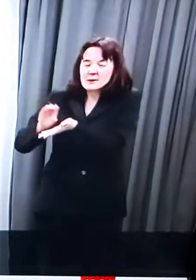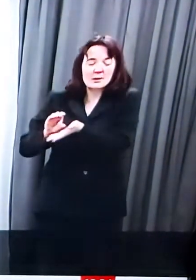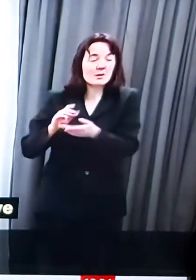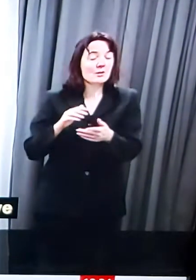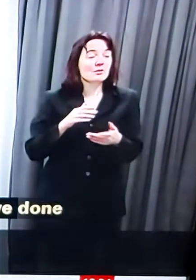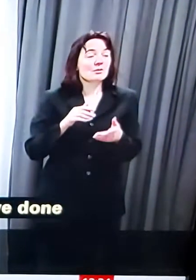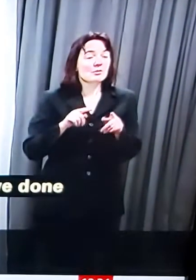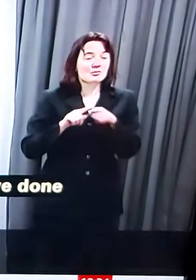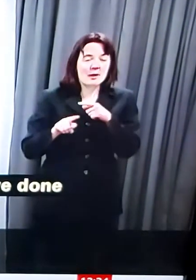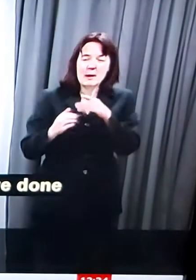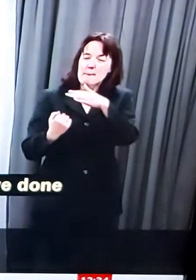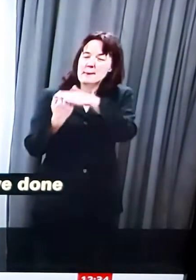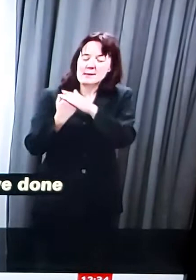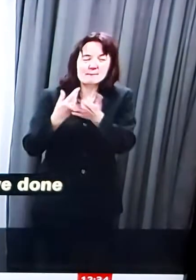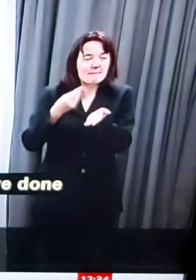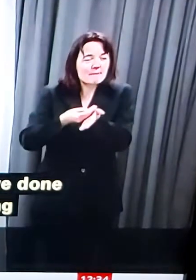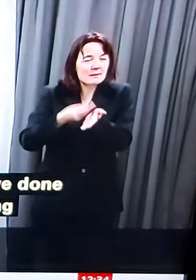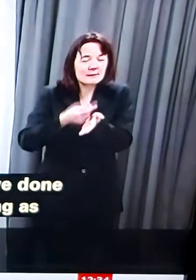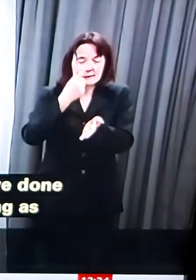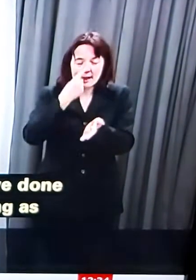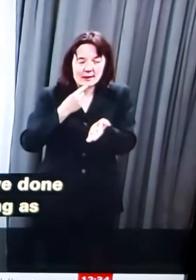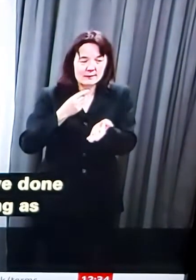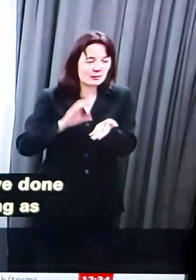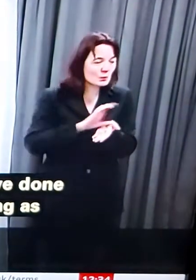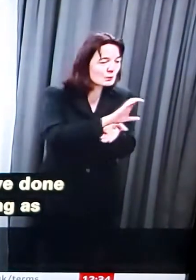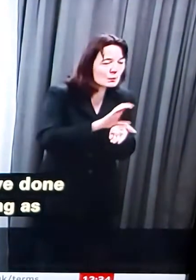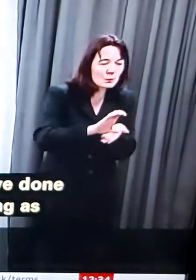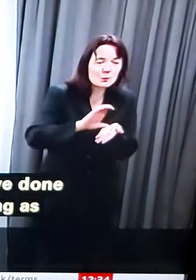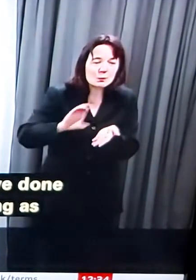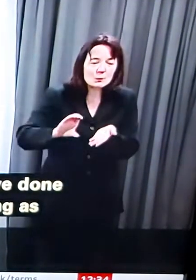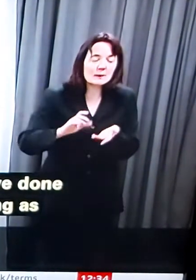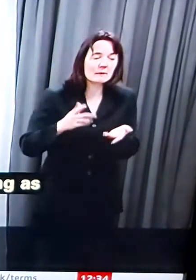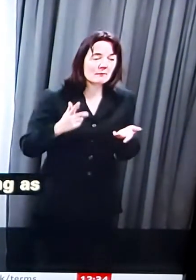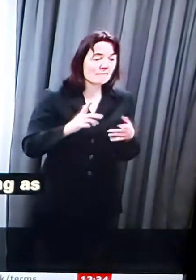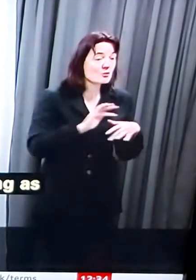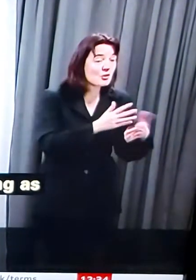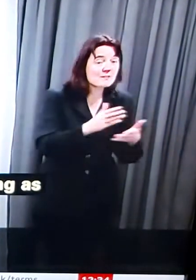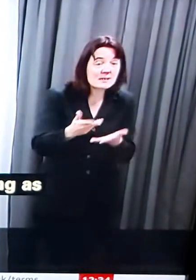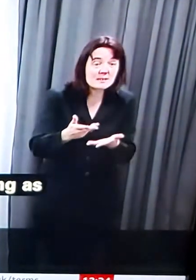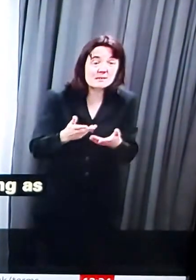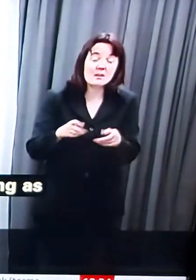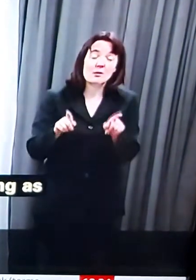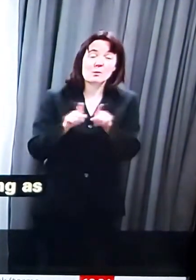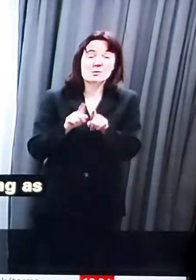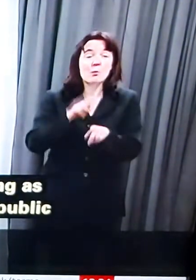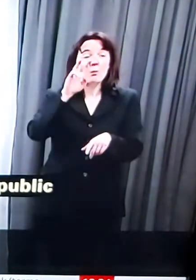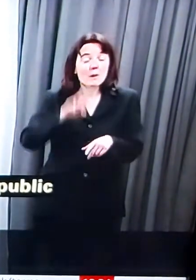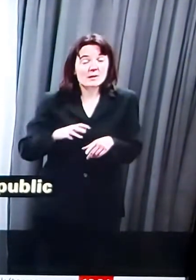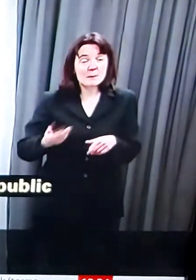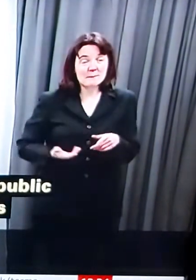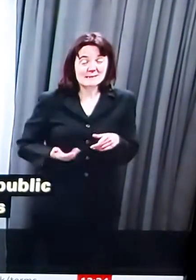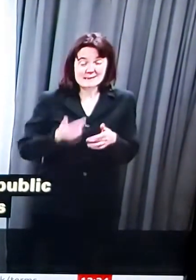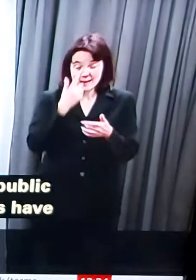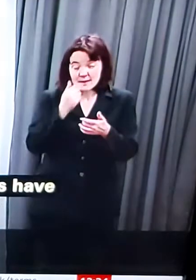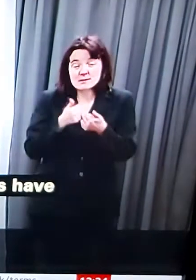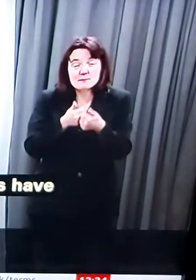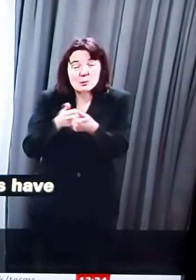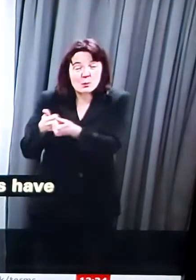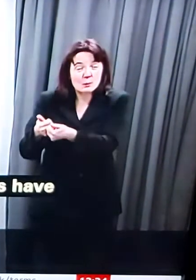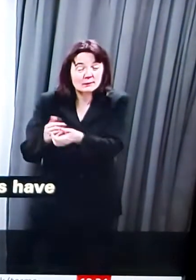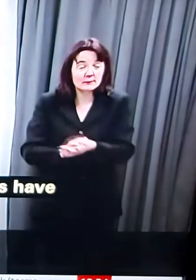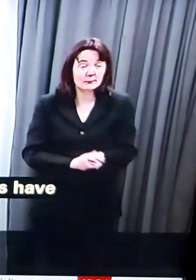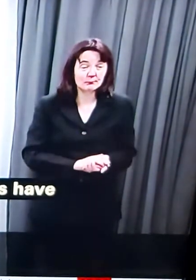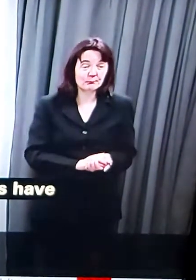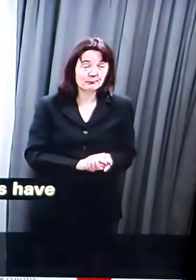ensure that Welsh public services and Welsh businesses have all the support that we can offer them.